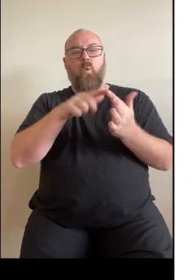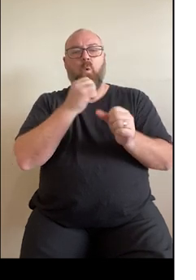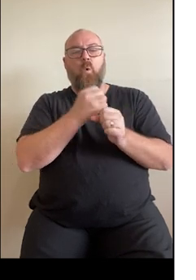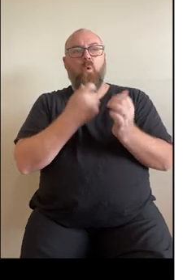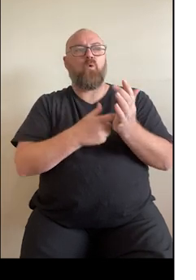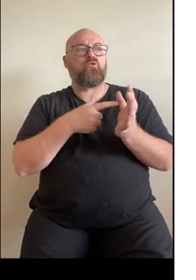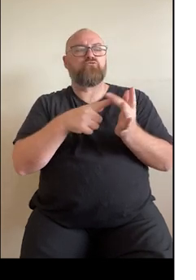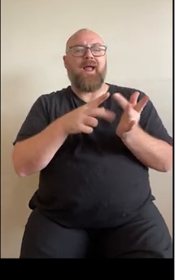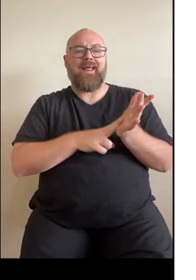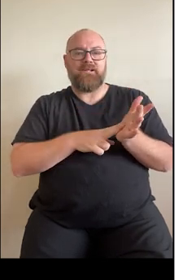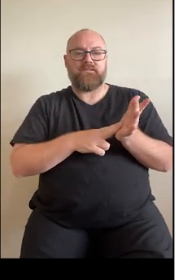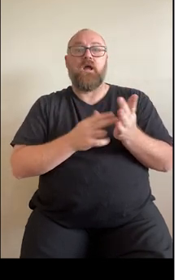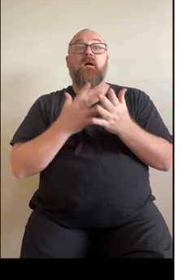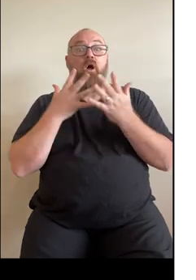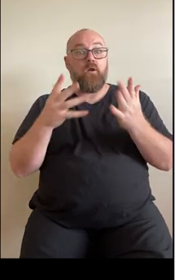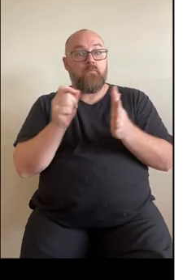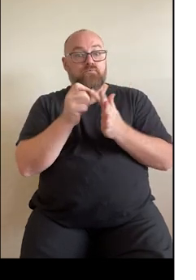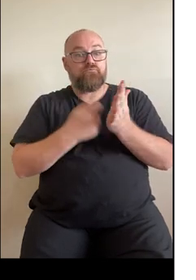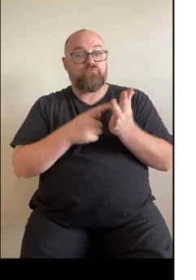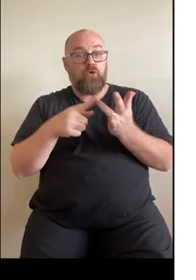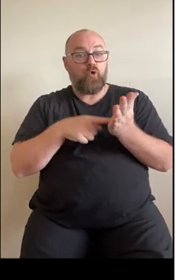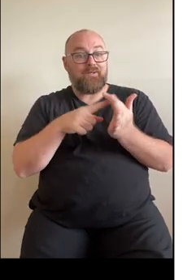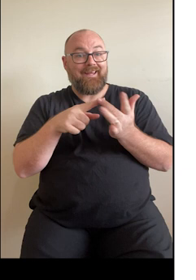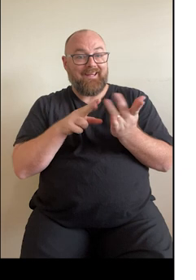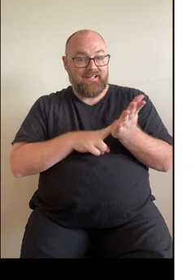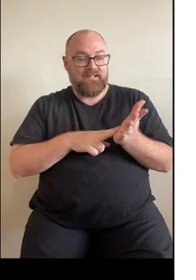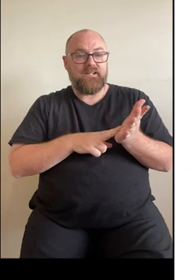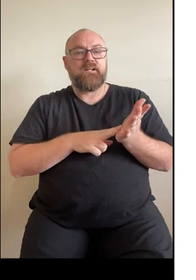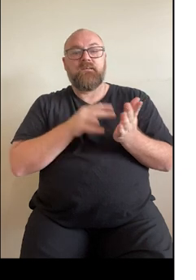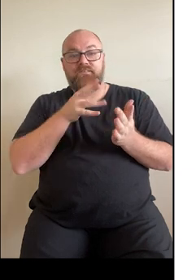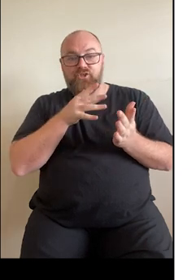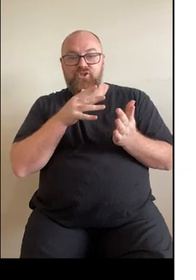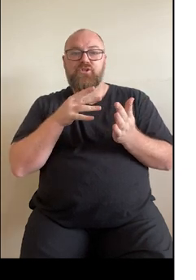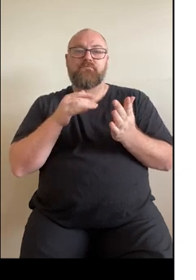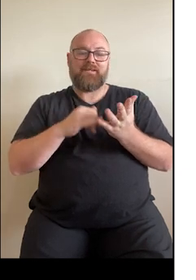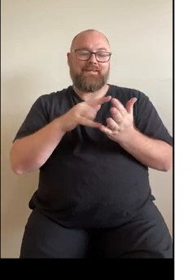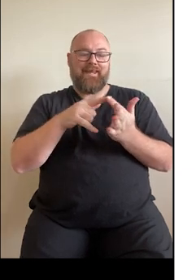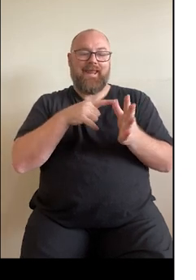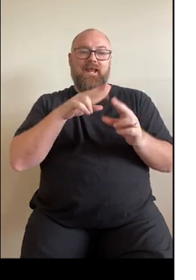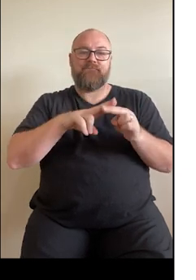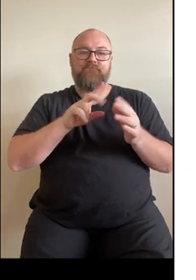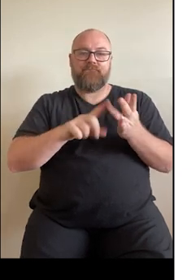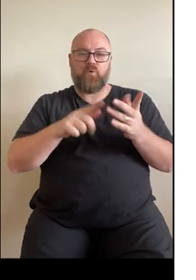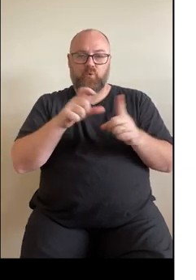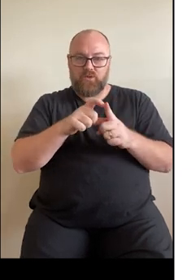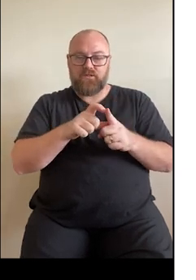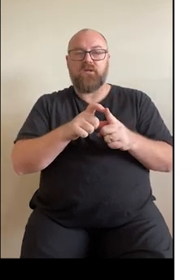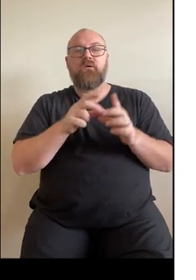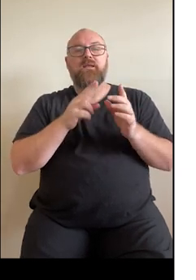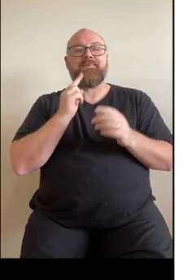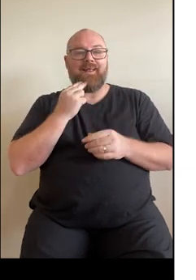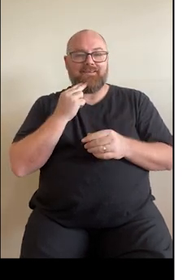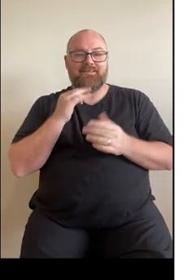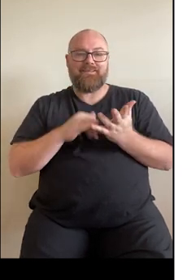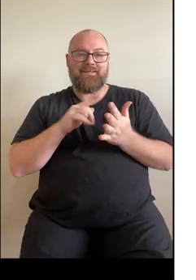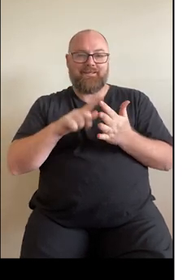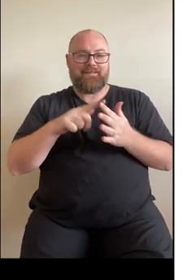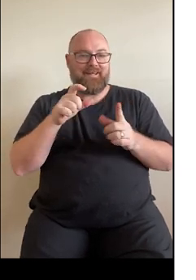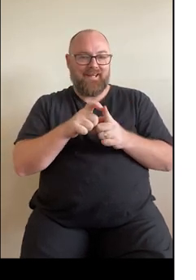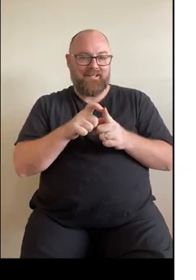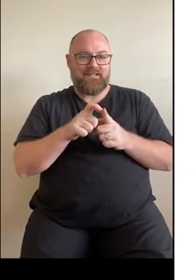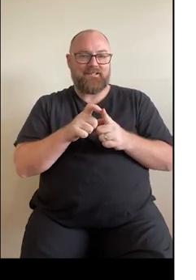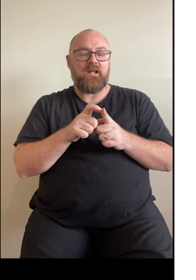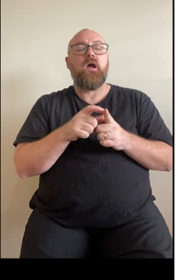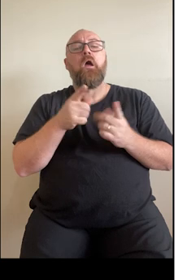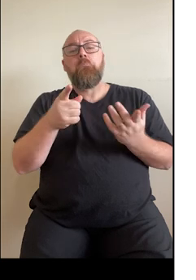sources, especially fish and seafood, legumes such as beans and lentils and nuts and seeds. Smaller amounts of eggs and lean